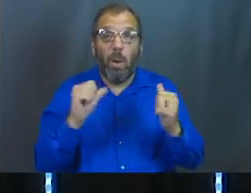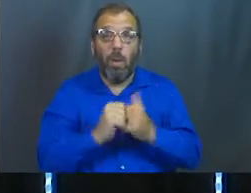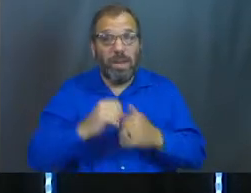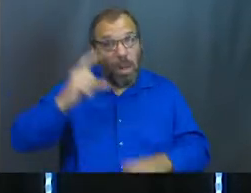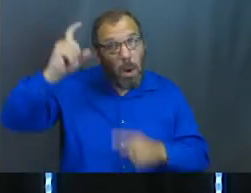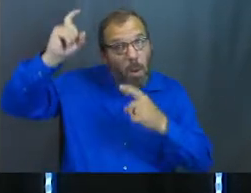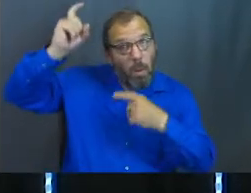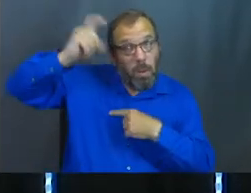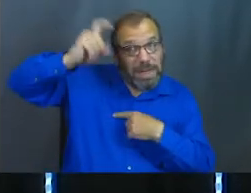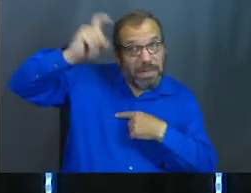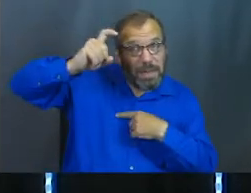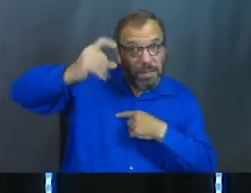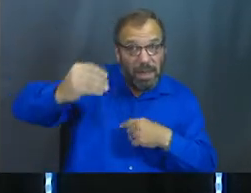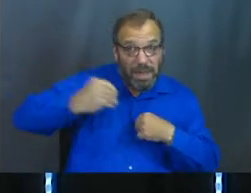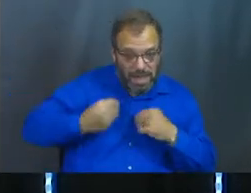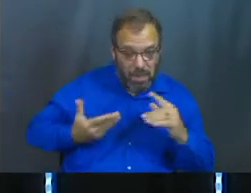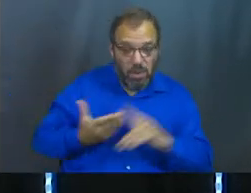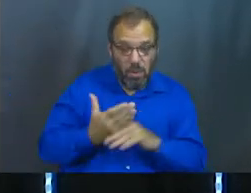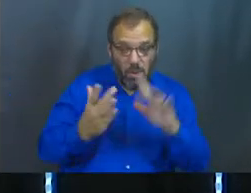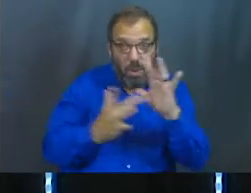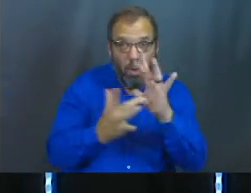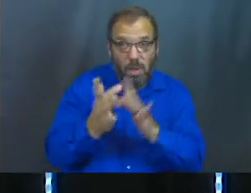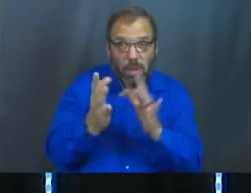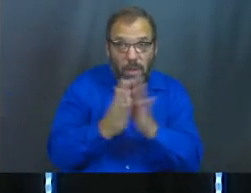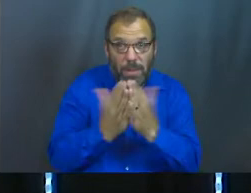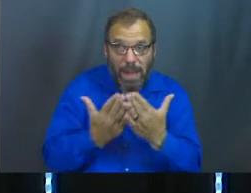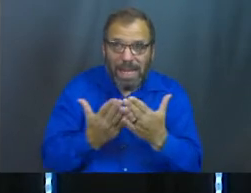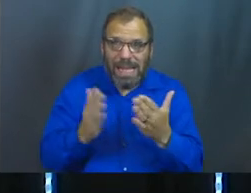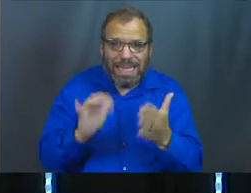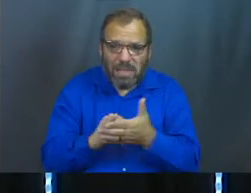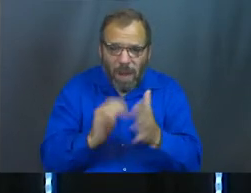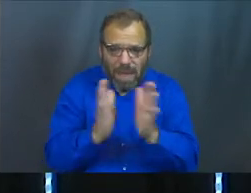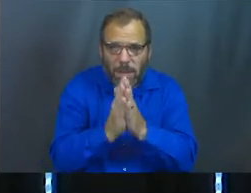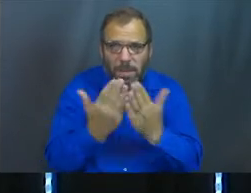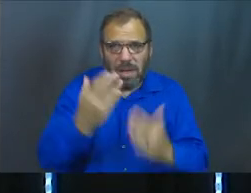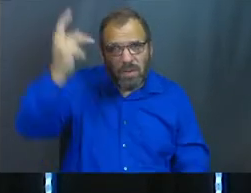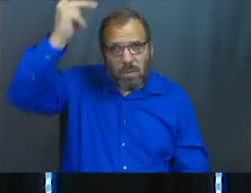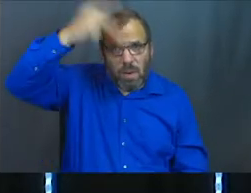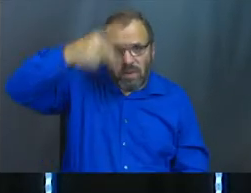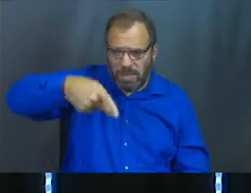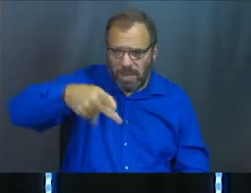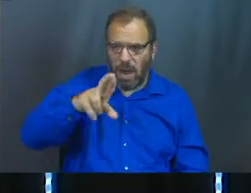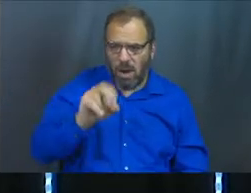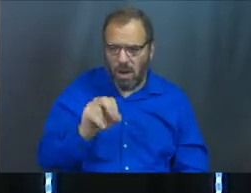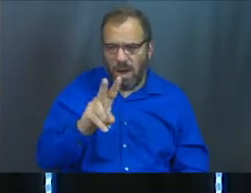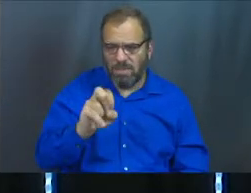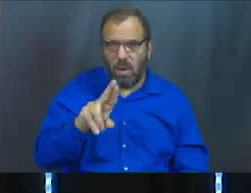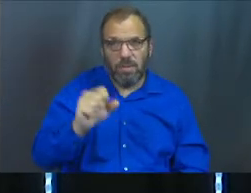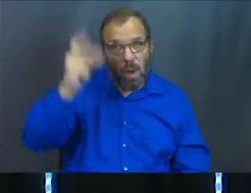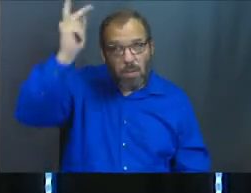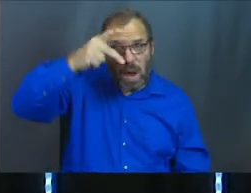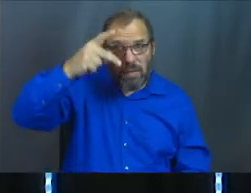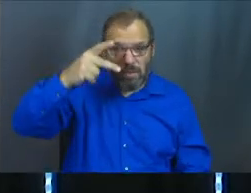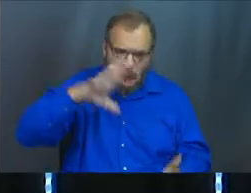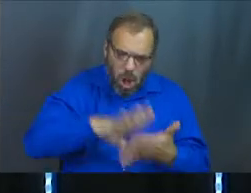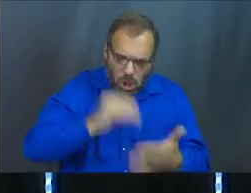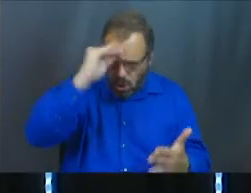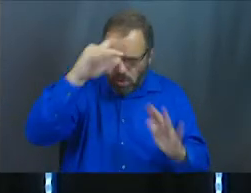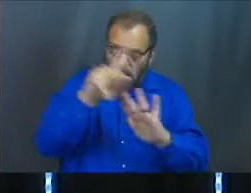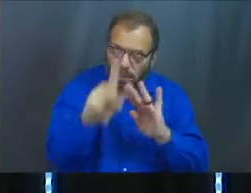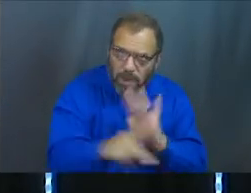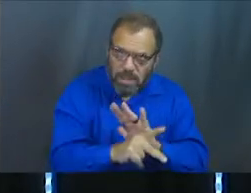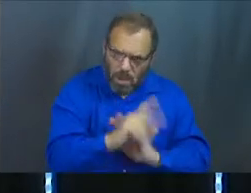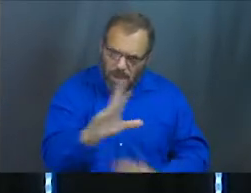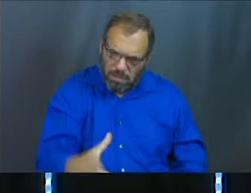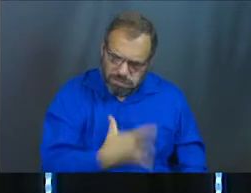to wisdom, the wisdom that he's given us in his word. That's why we study the book of Proverbs together. Because learn these principles, get them